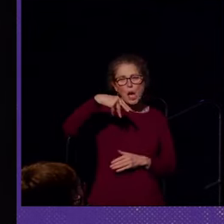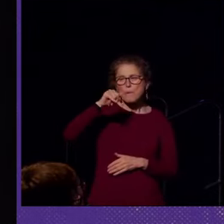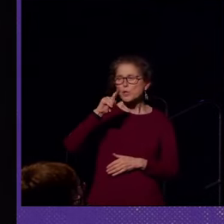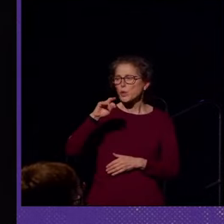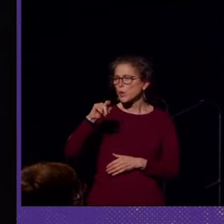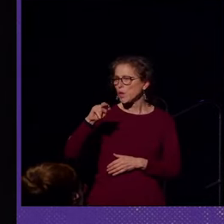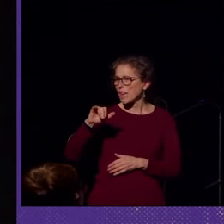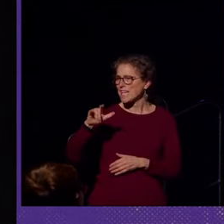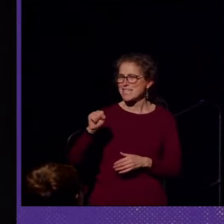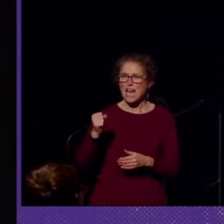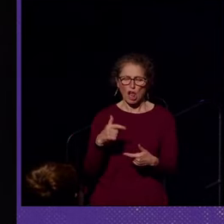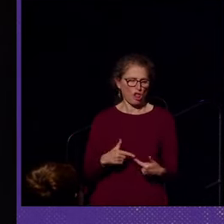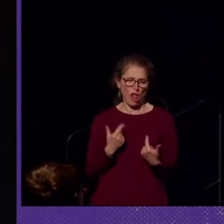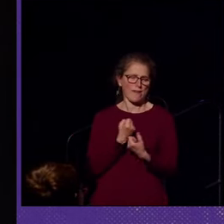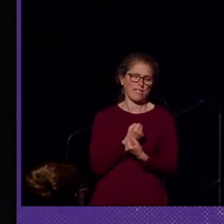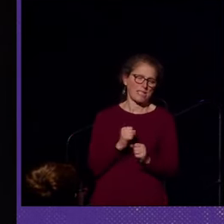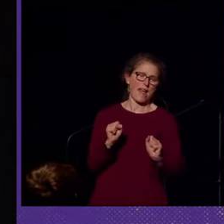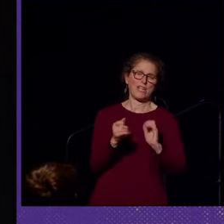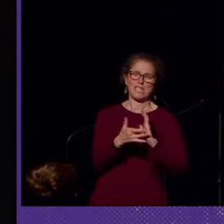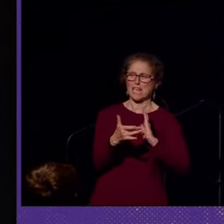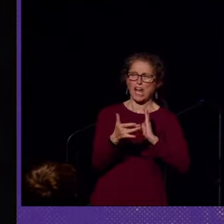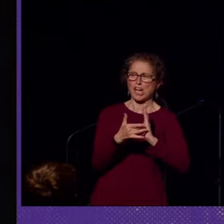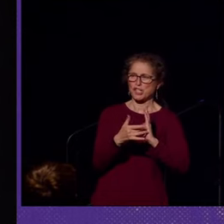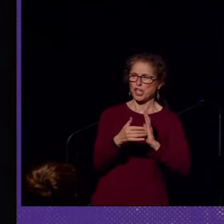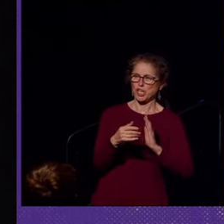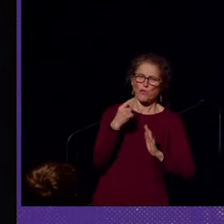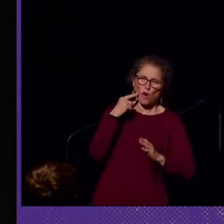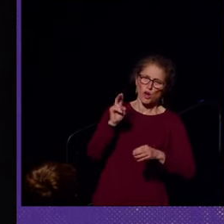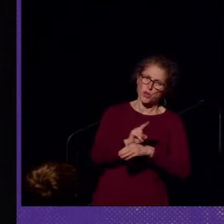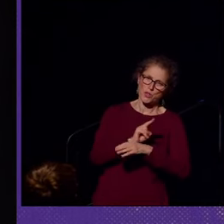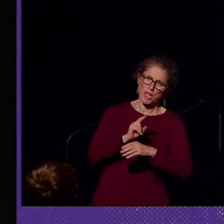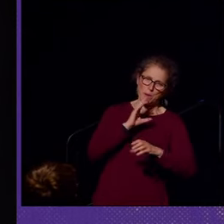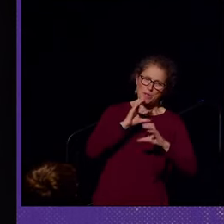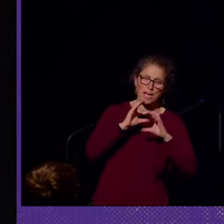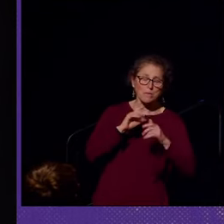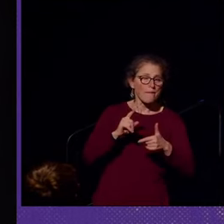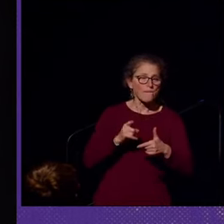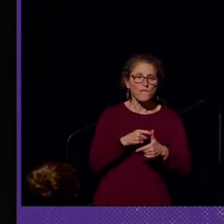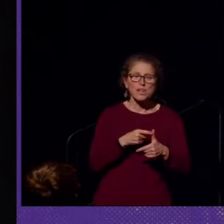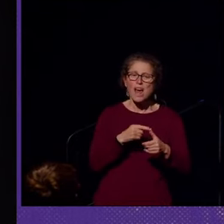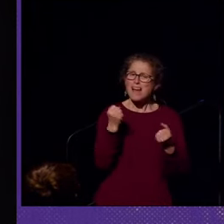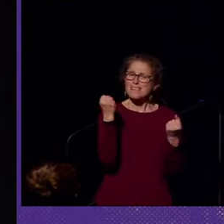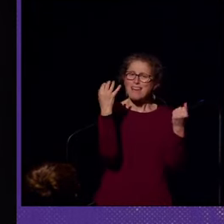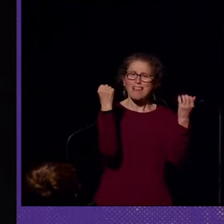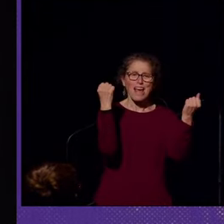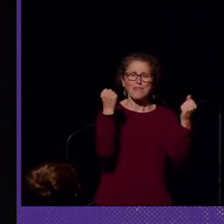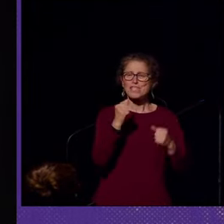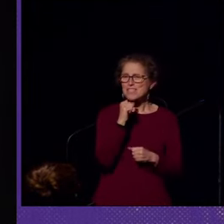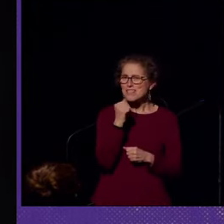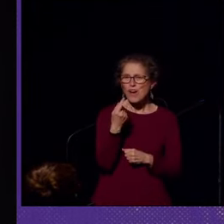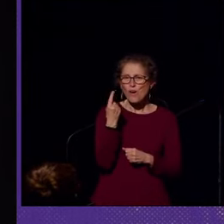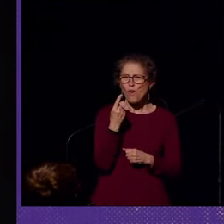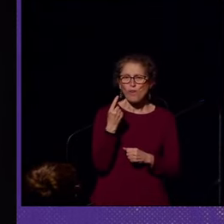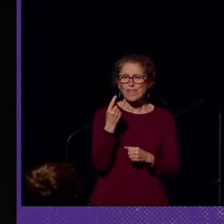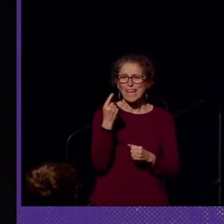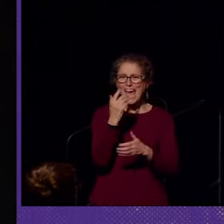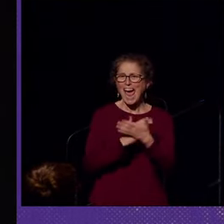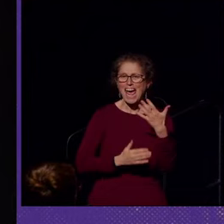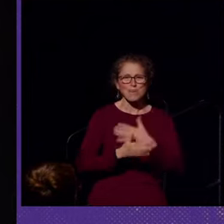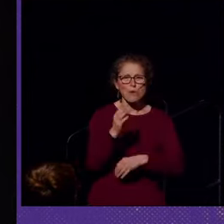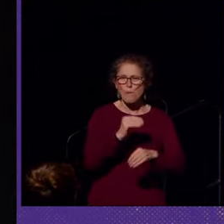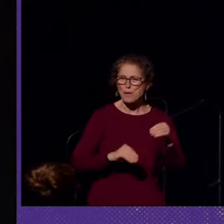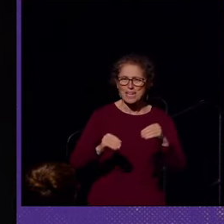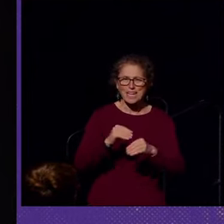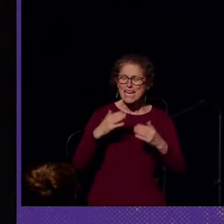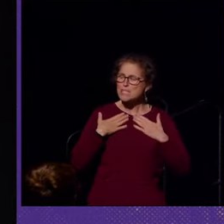life saving technology to ease in communication. But sign language is not just the hand movement, you know,